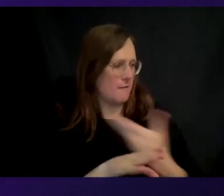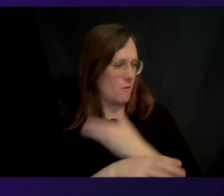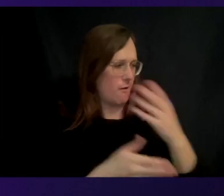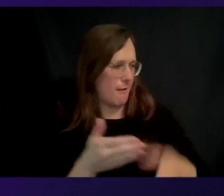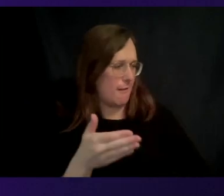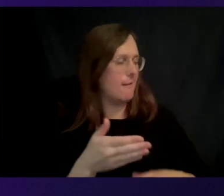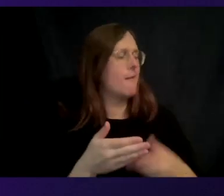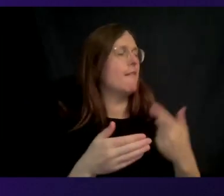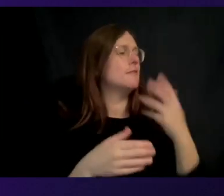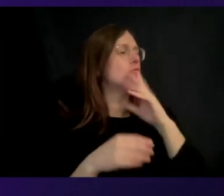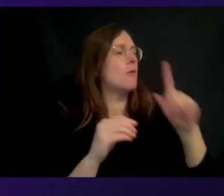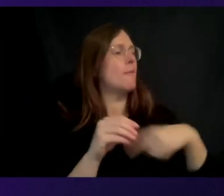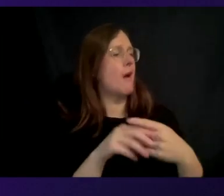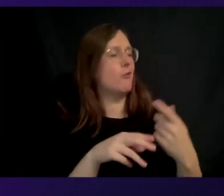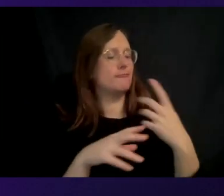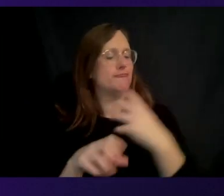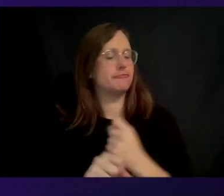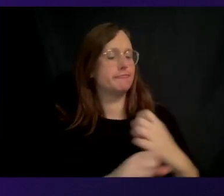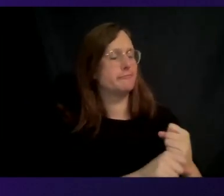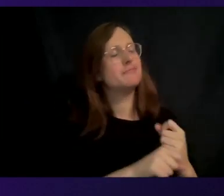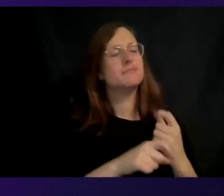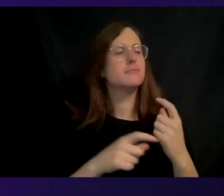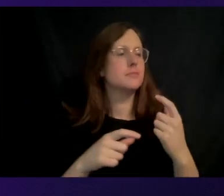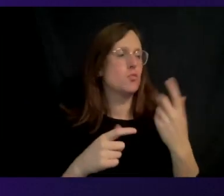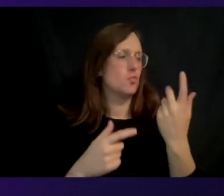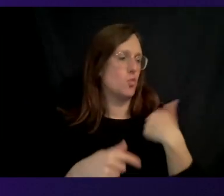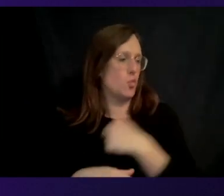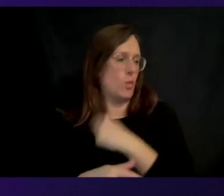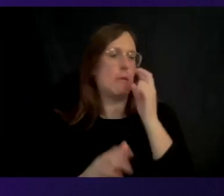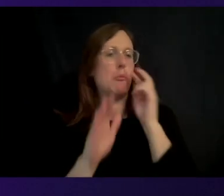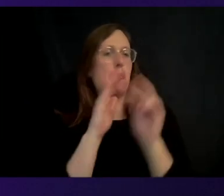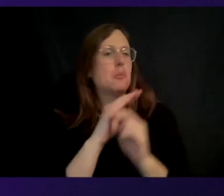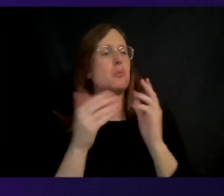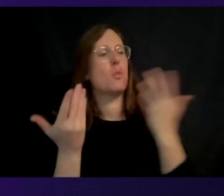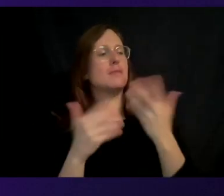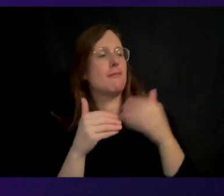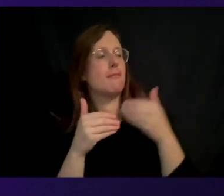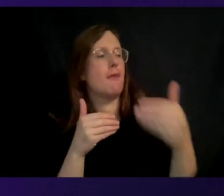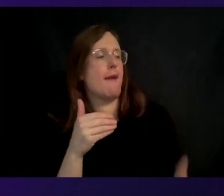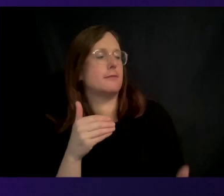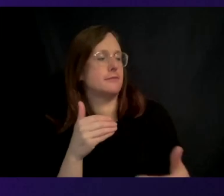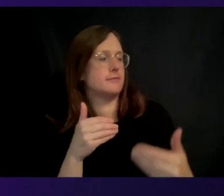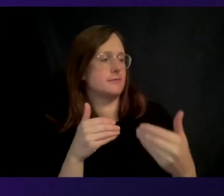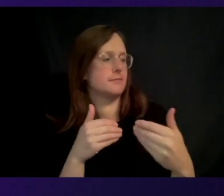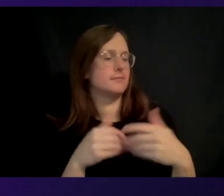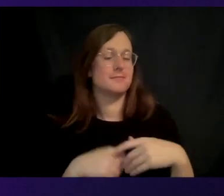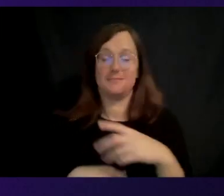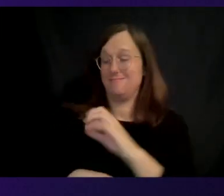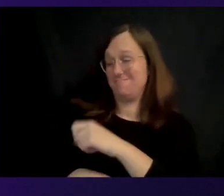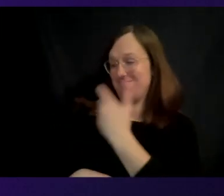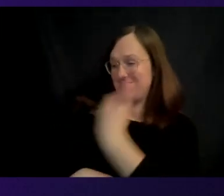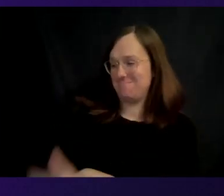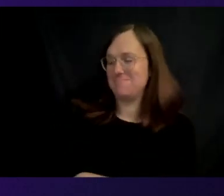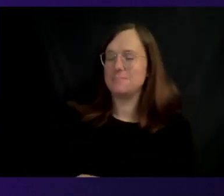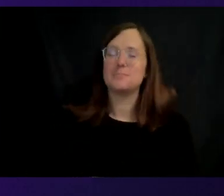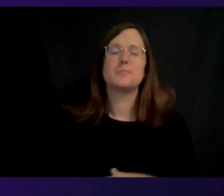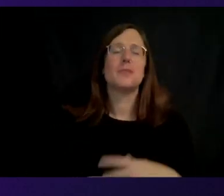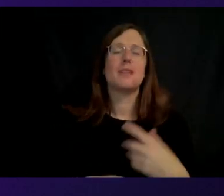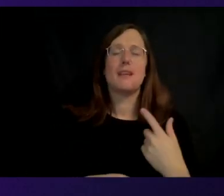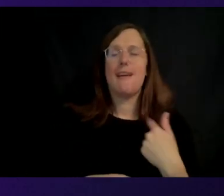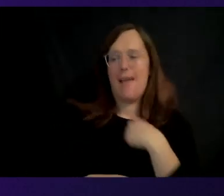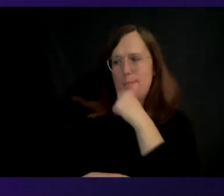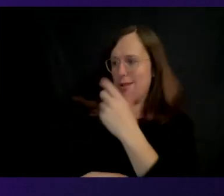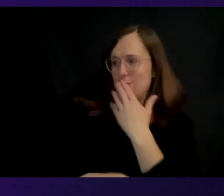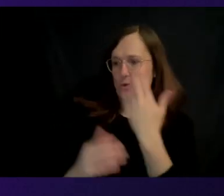about what we think is next for silicon development at AWS. Oh, thanks, Gary. So, first of all, you know, I'm not good at predicting.